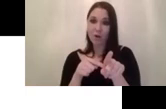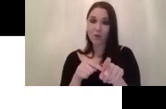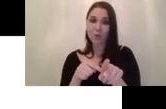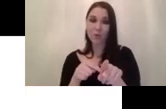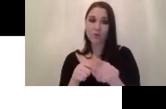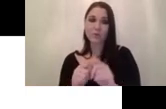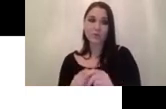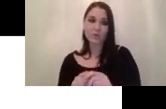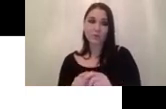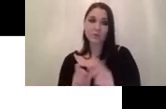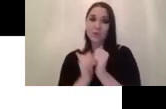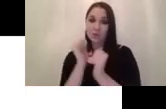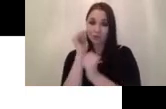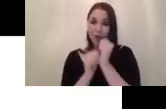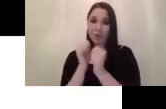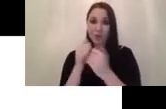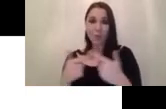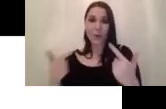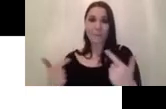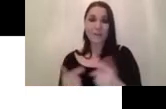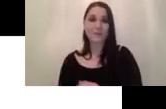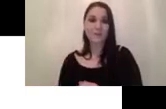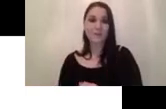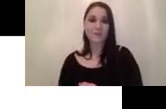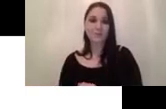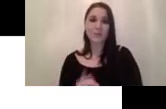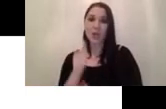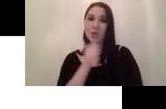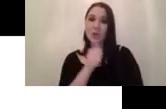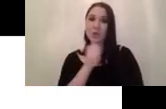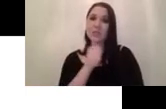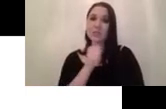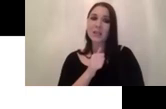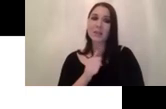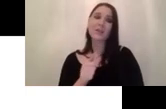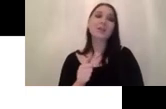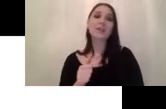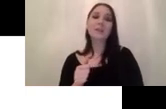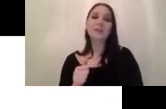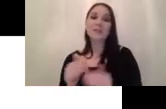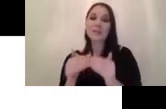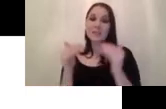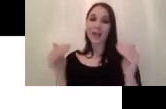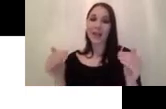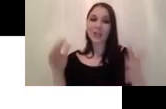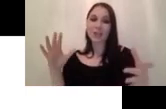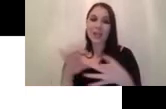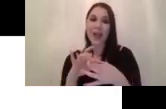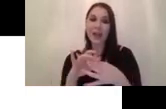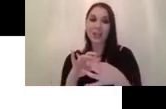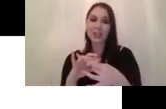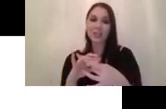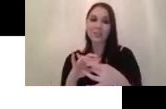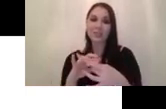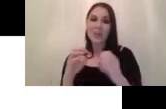uh structure quite a bit um it's still using the cross stage partial connection in the backbone but